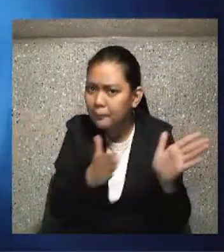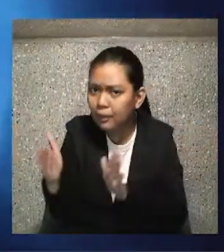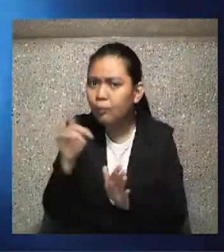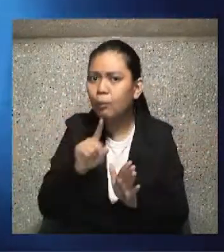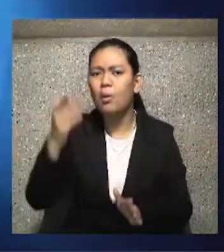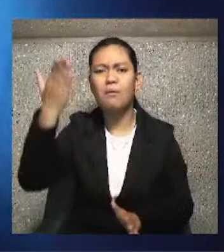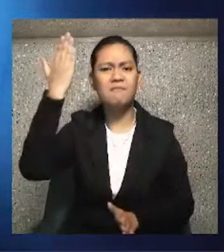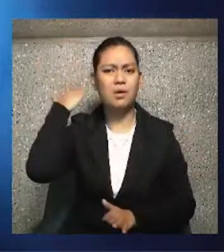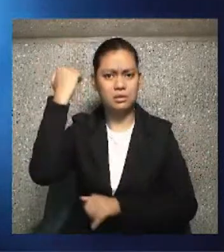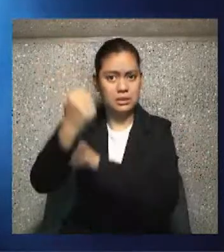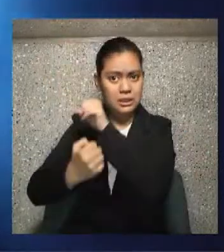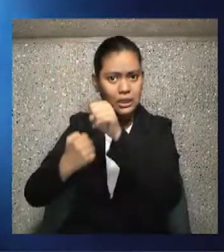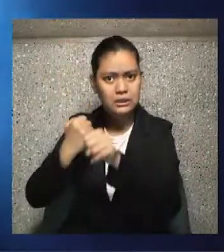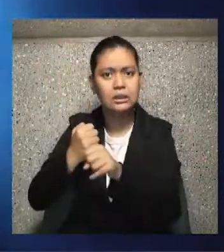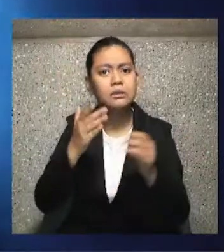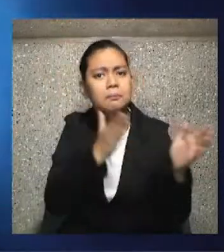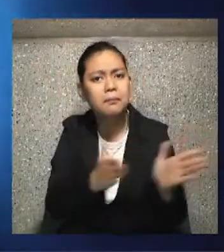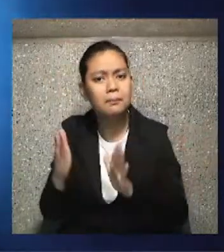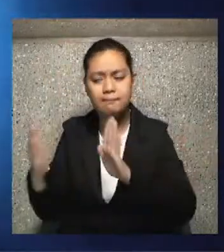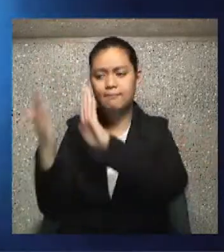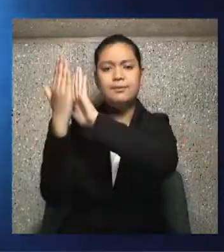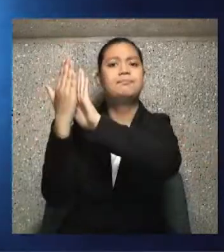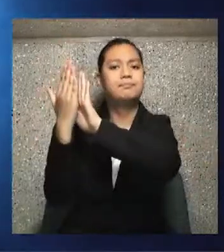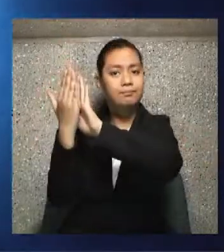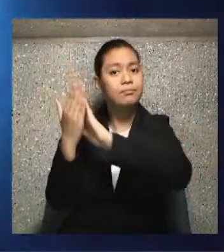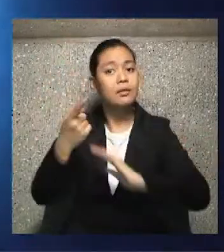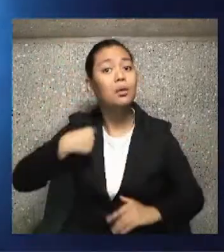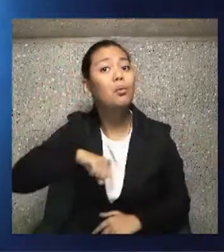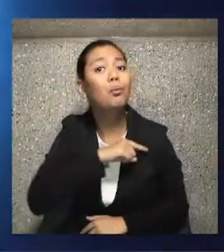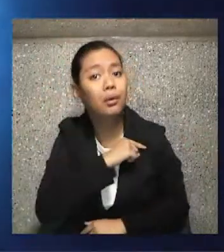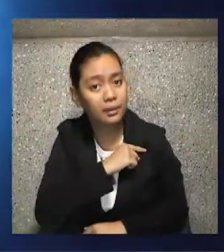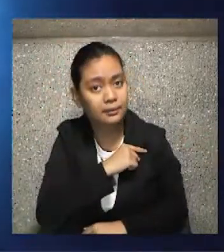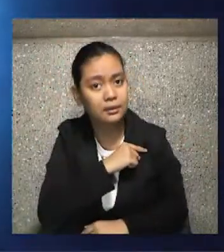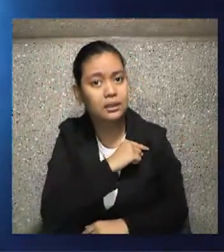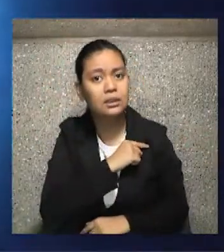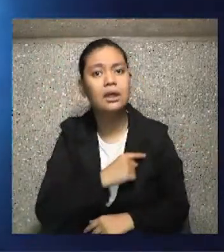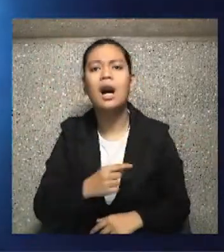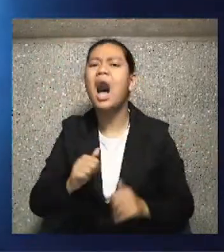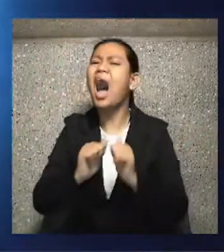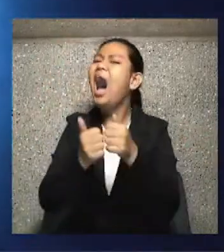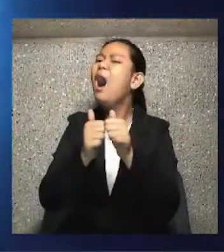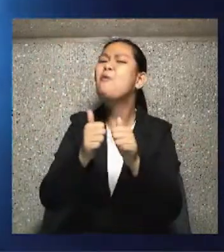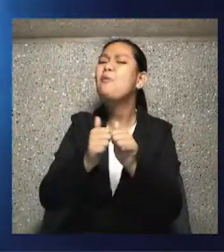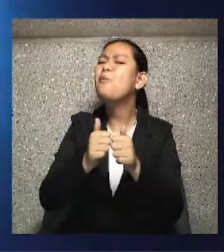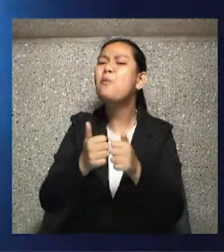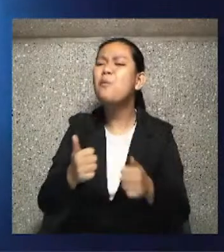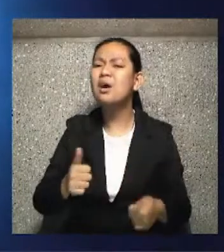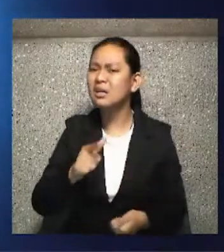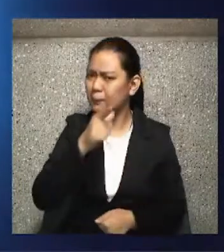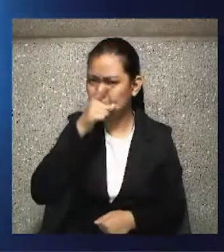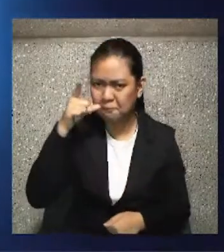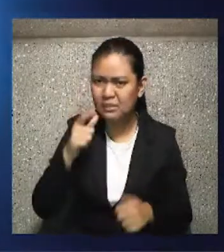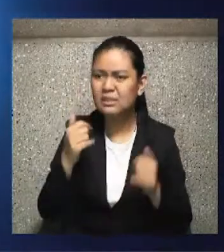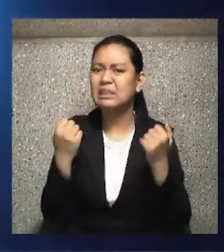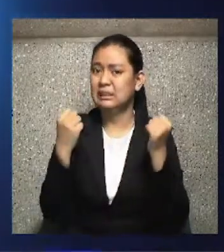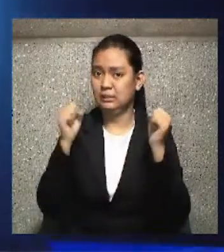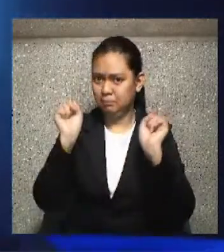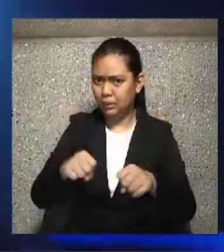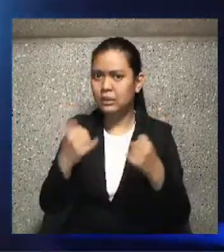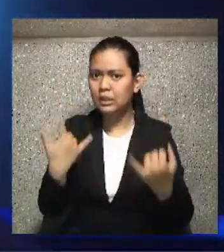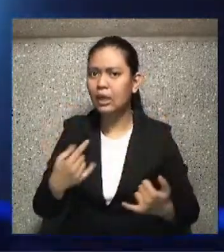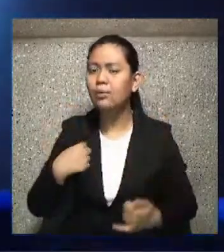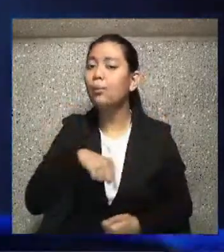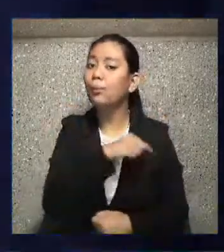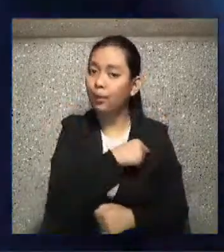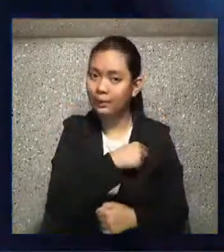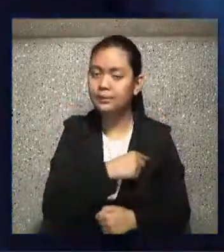shared it when we were face to face again. And the simple Lenten plan is very doable in its diversity. If you